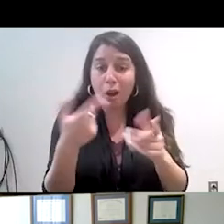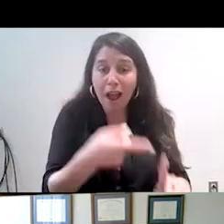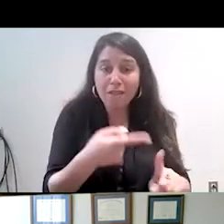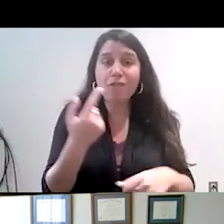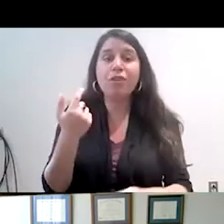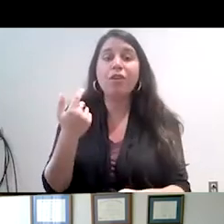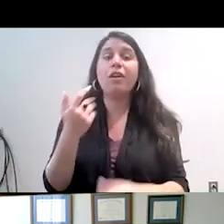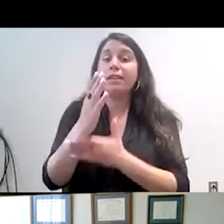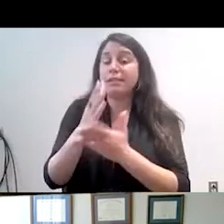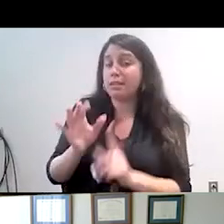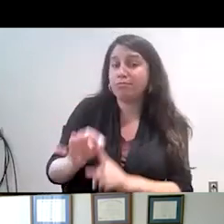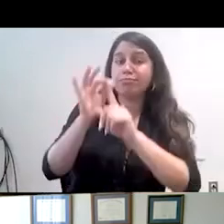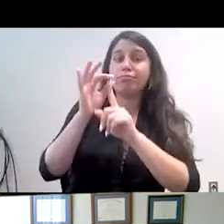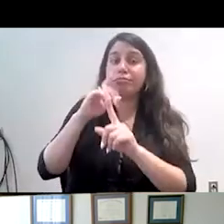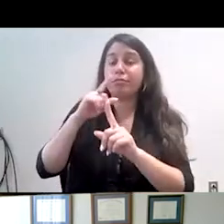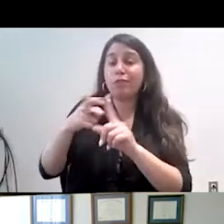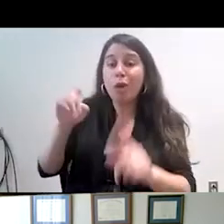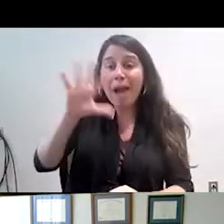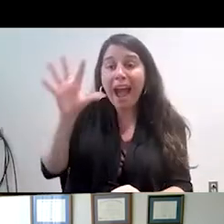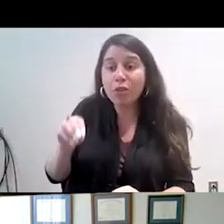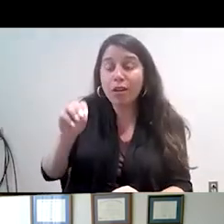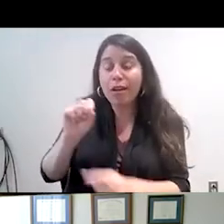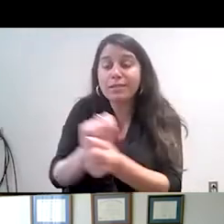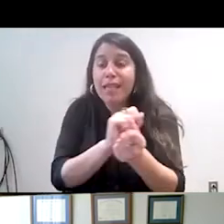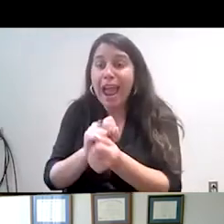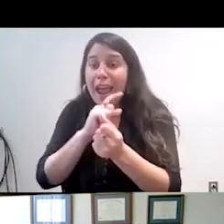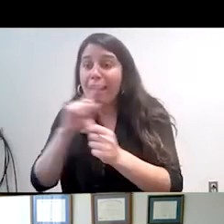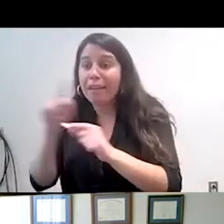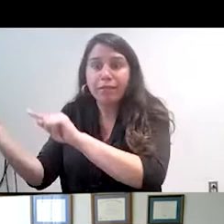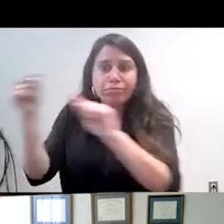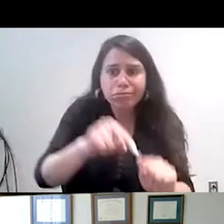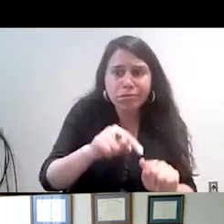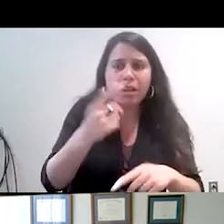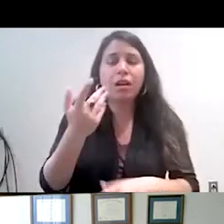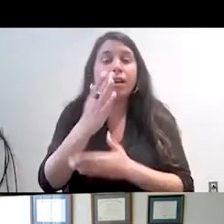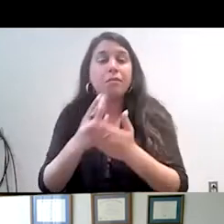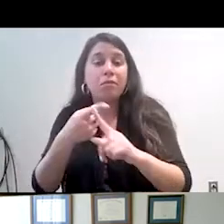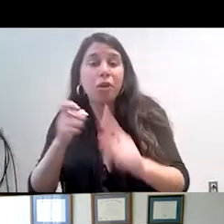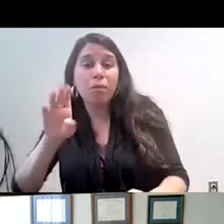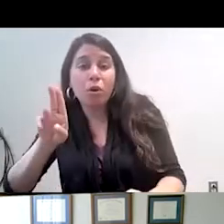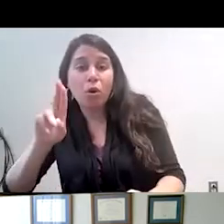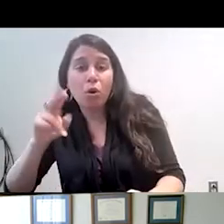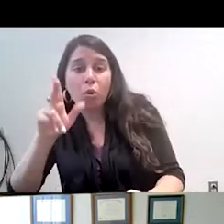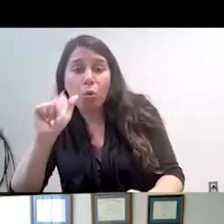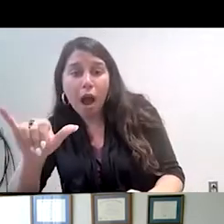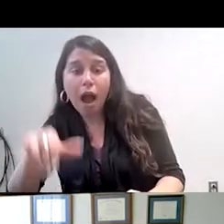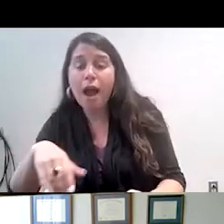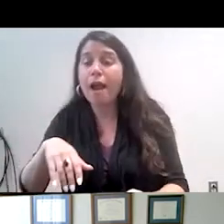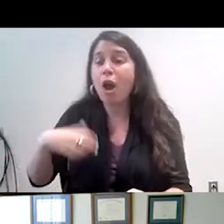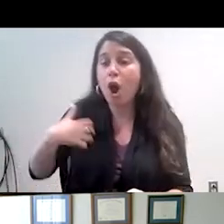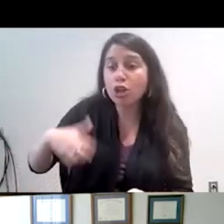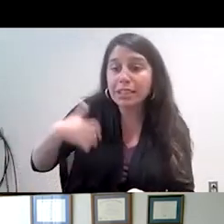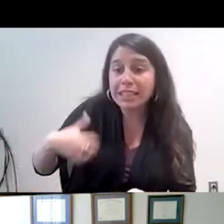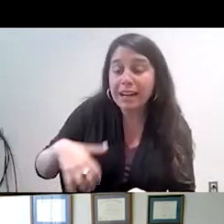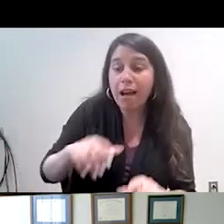the African slave trade, and some such as Uruguay and Argentina are more